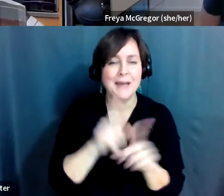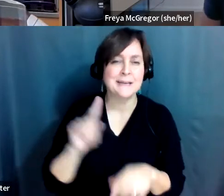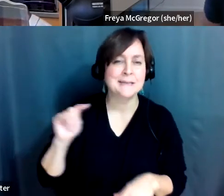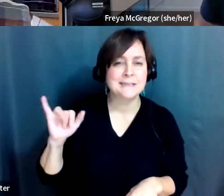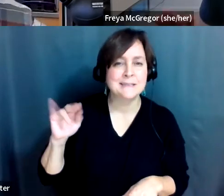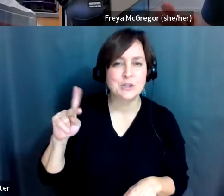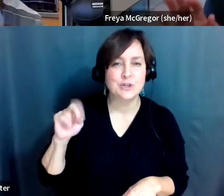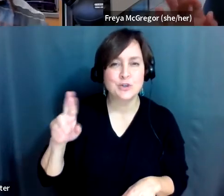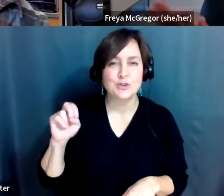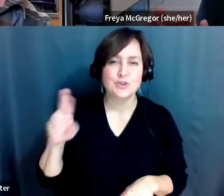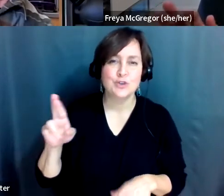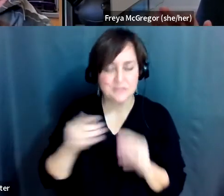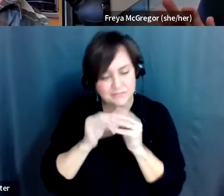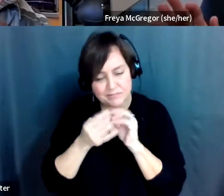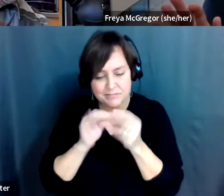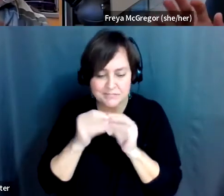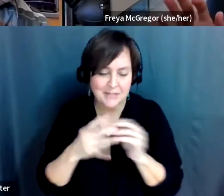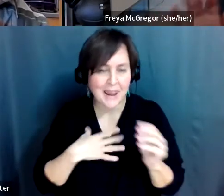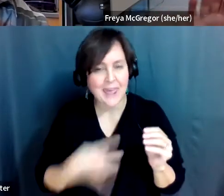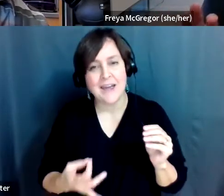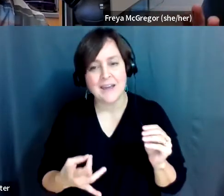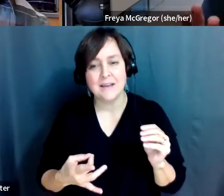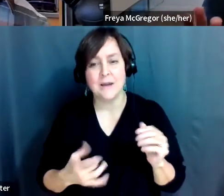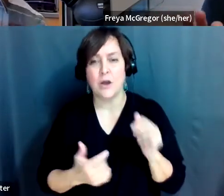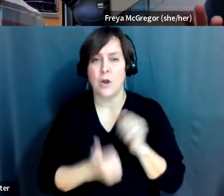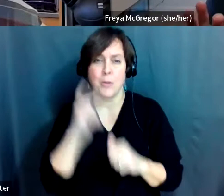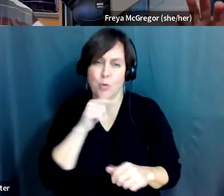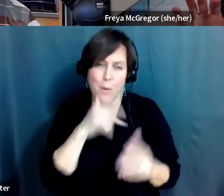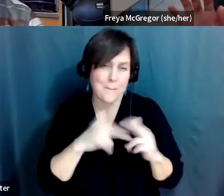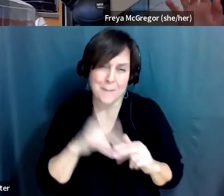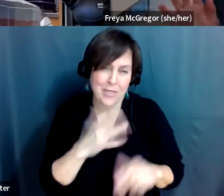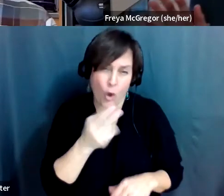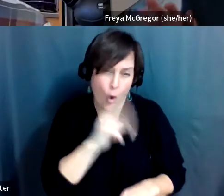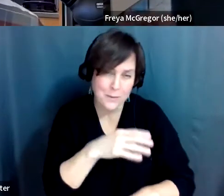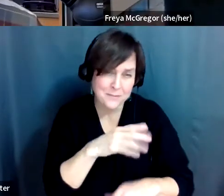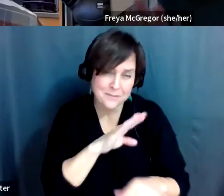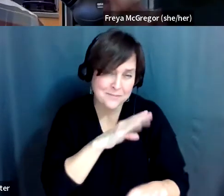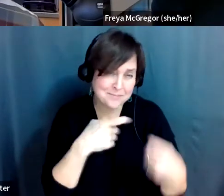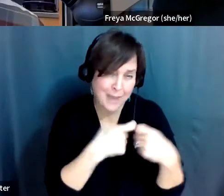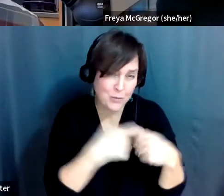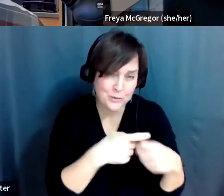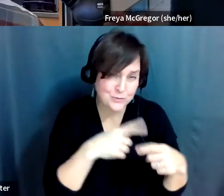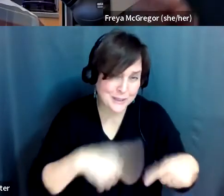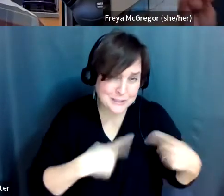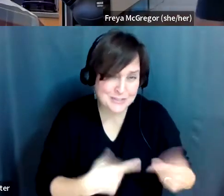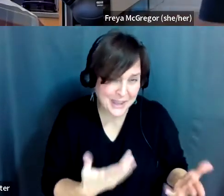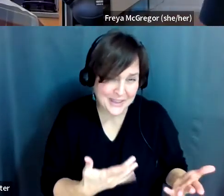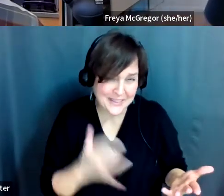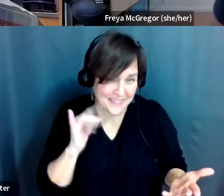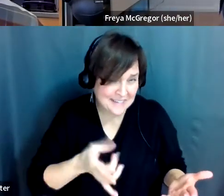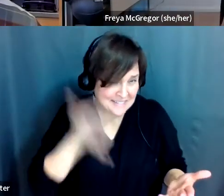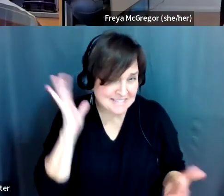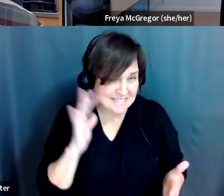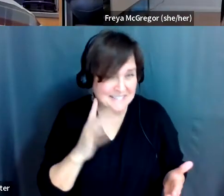might explain. Most people, by the way, do not build their own power wheelchairs. That's quite an intense endeavor. So, that's not standard practice.